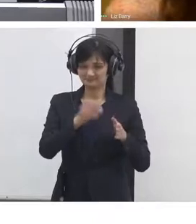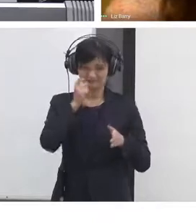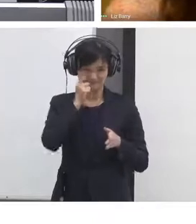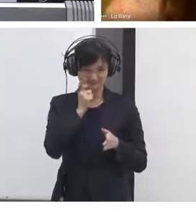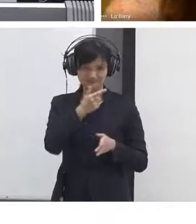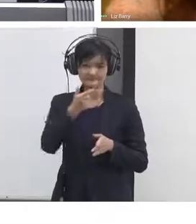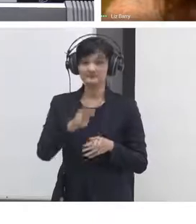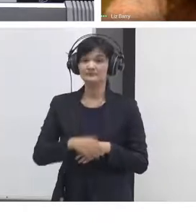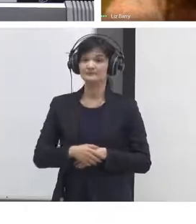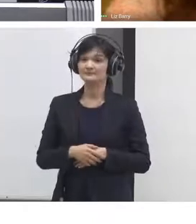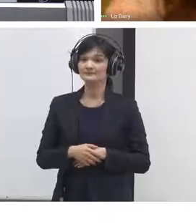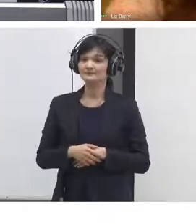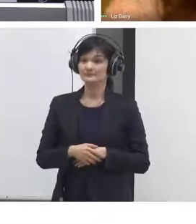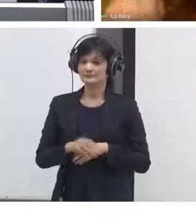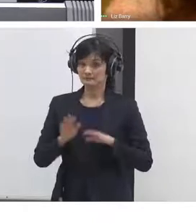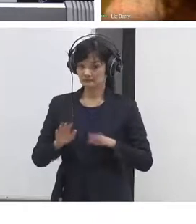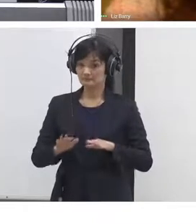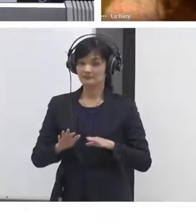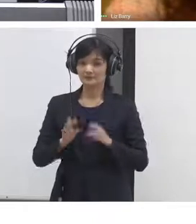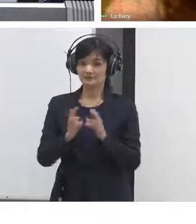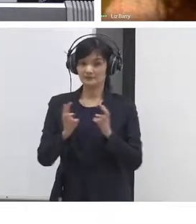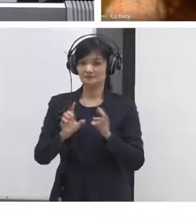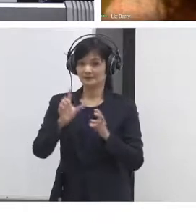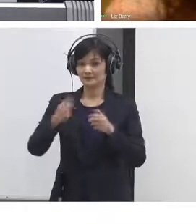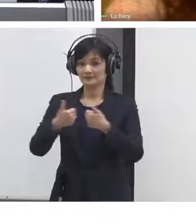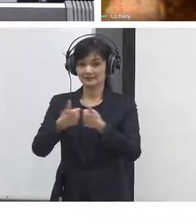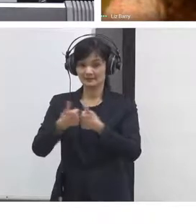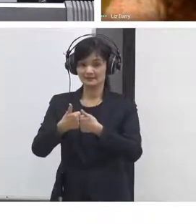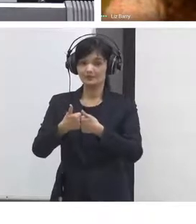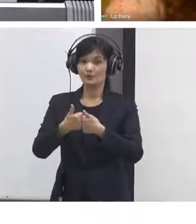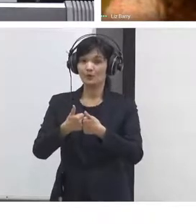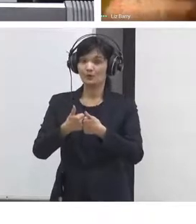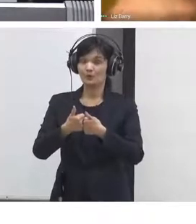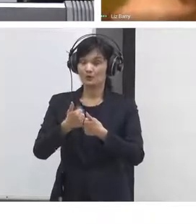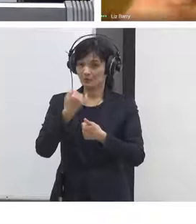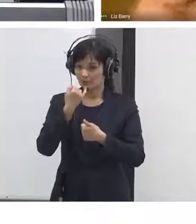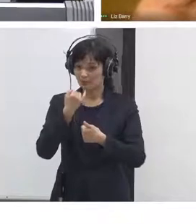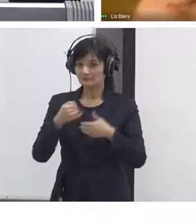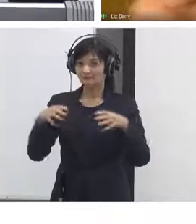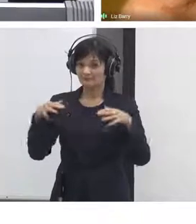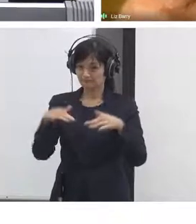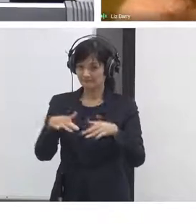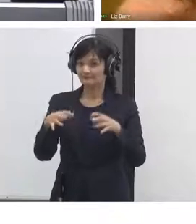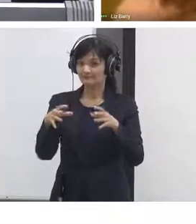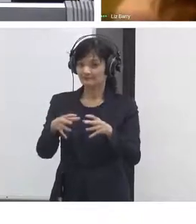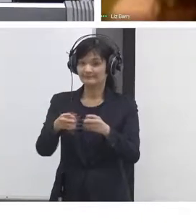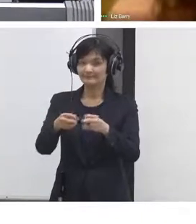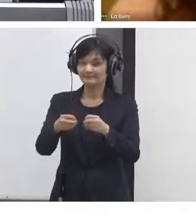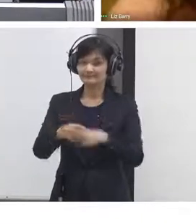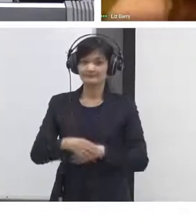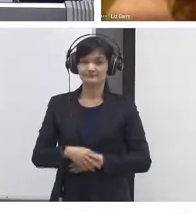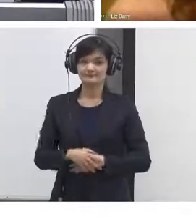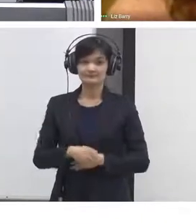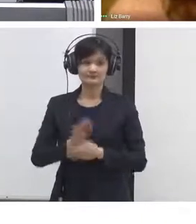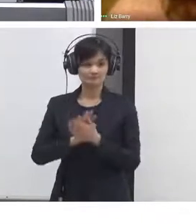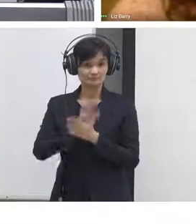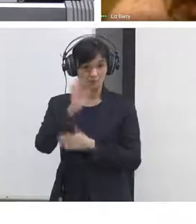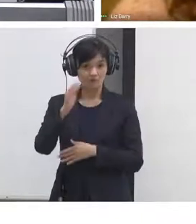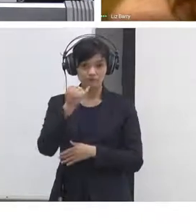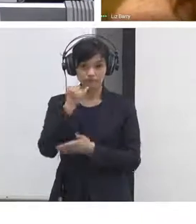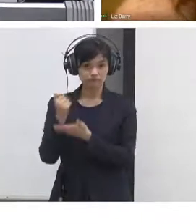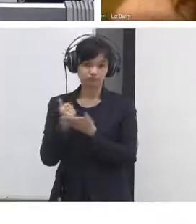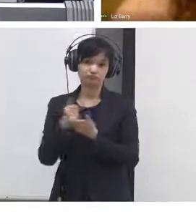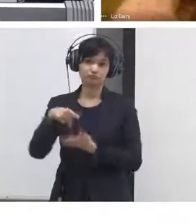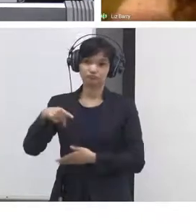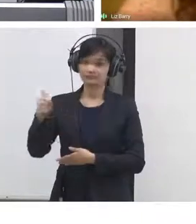invite this and Paul to share with us more detailed okay is this possible yeah let's do that okay